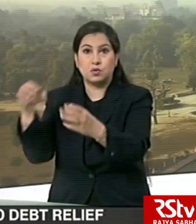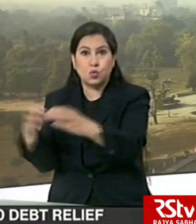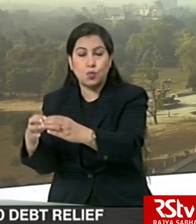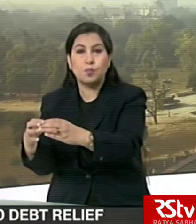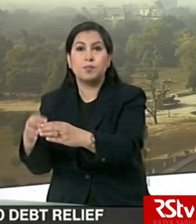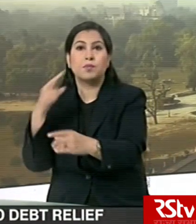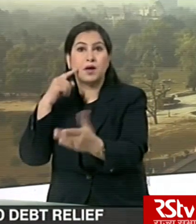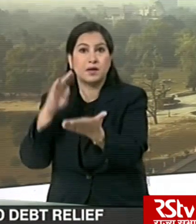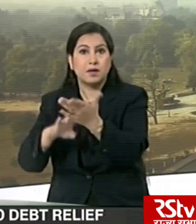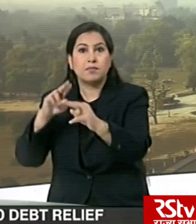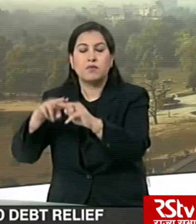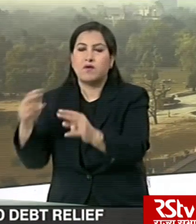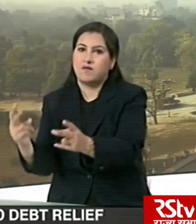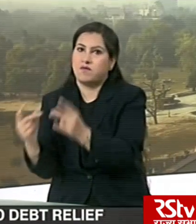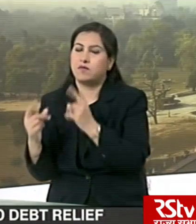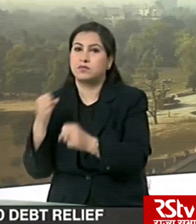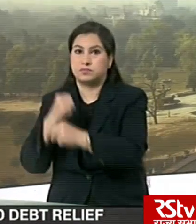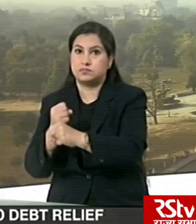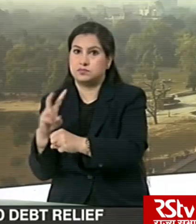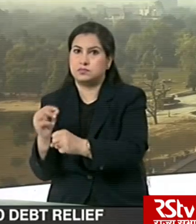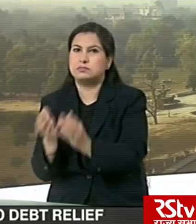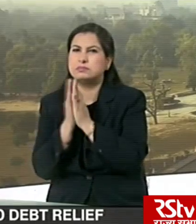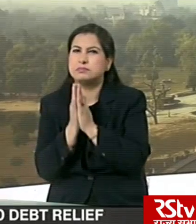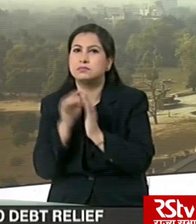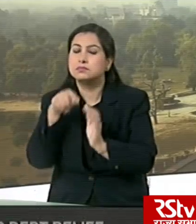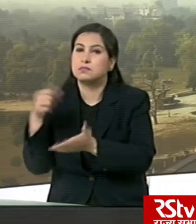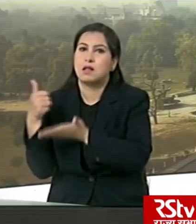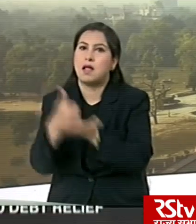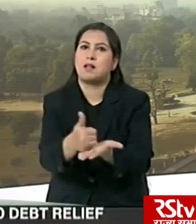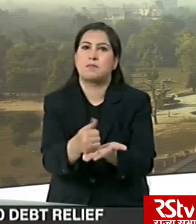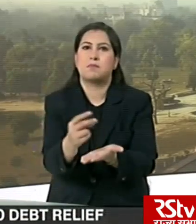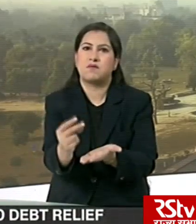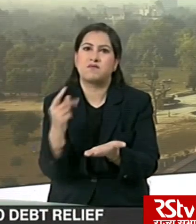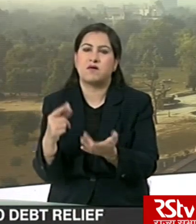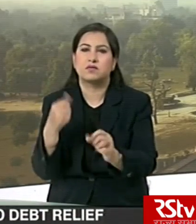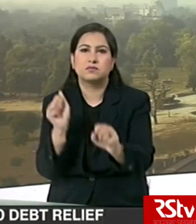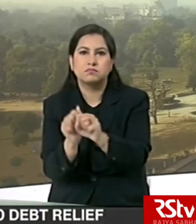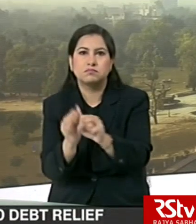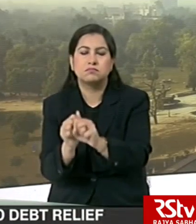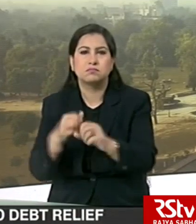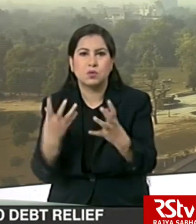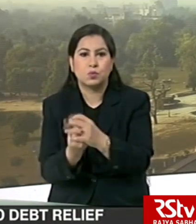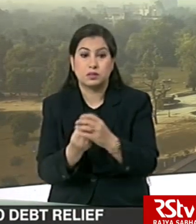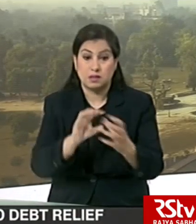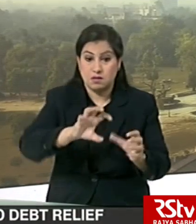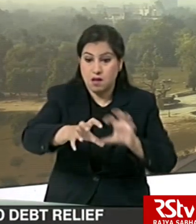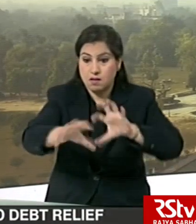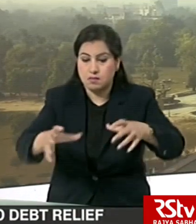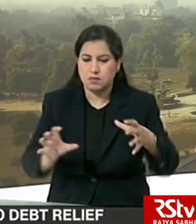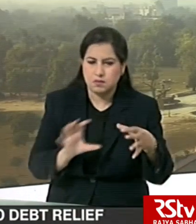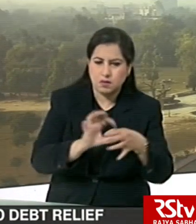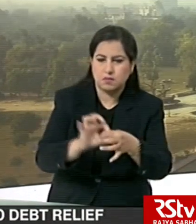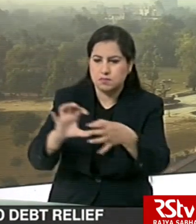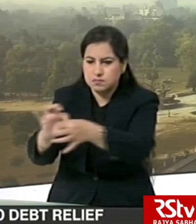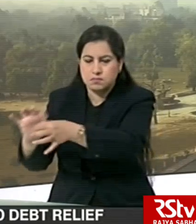will move quickly to respond to the G20's request to support this action by working closely with these countries in ways